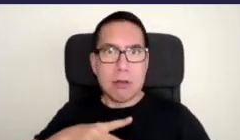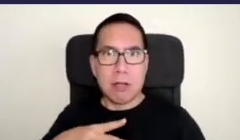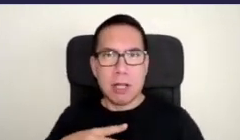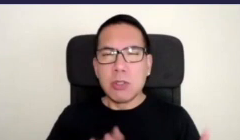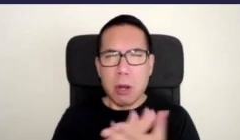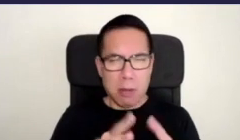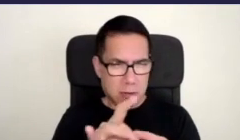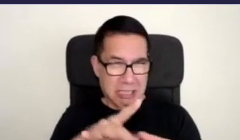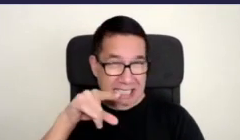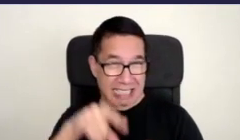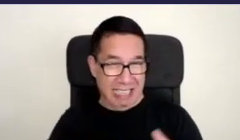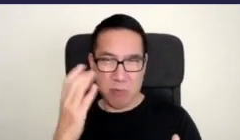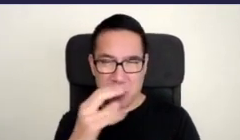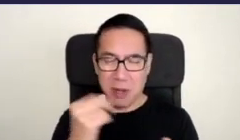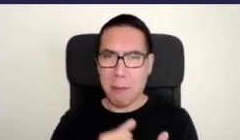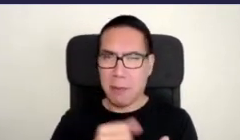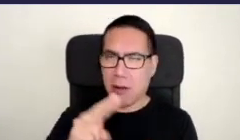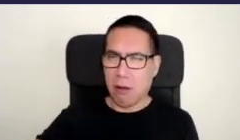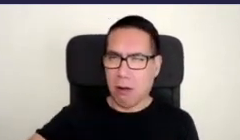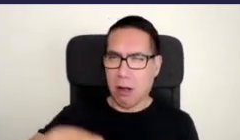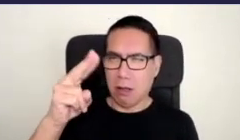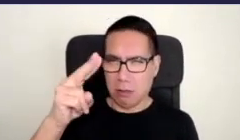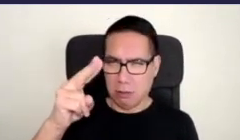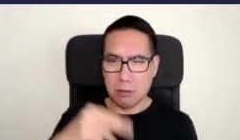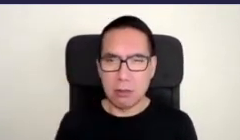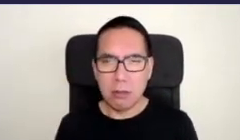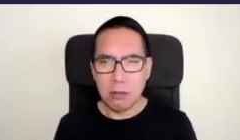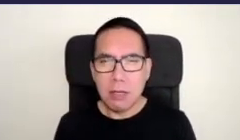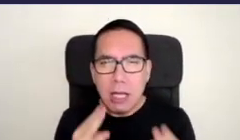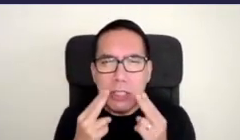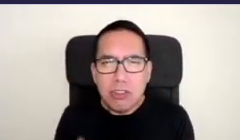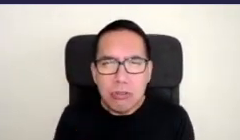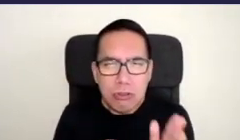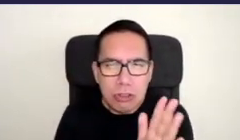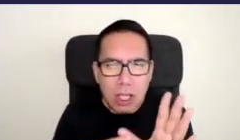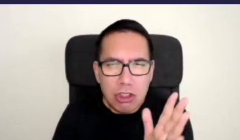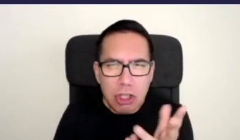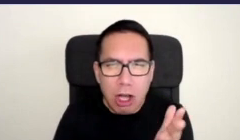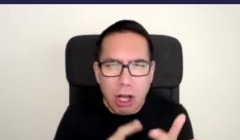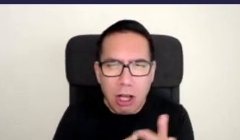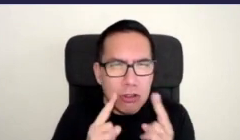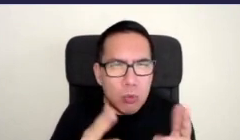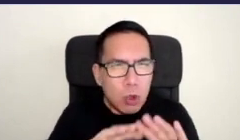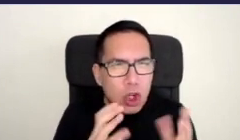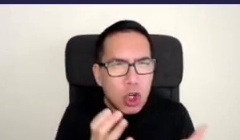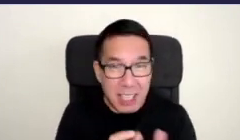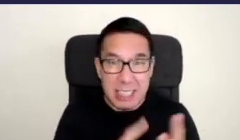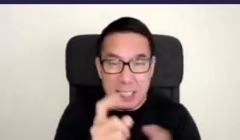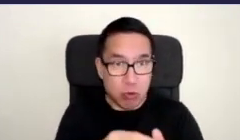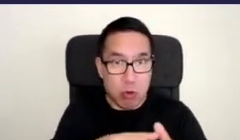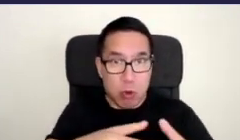amongst humans humans to nature cities are growing so it's expected that by